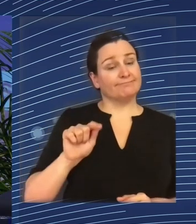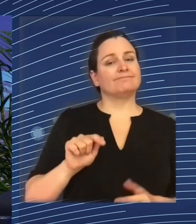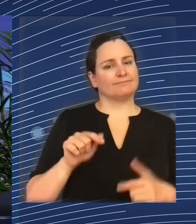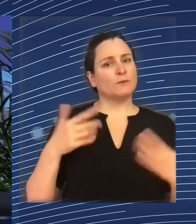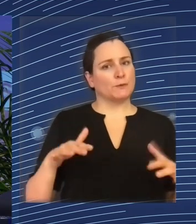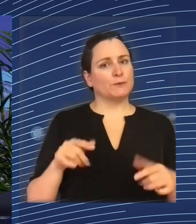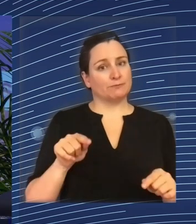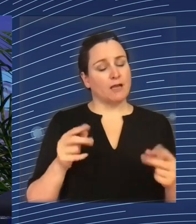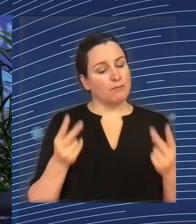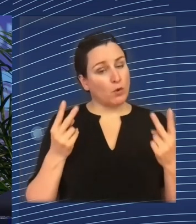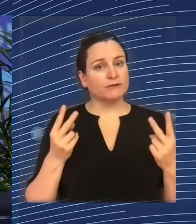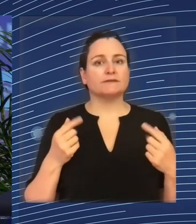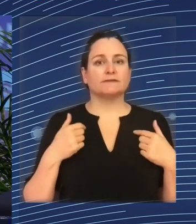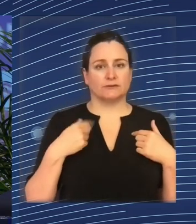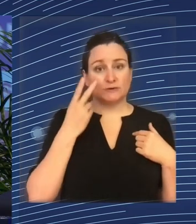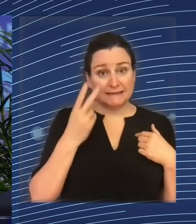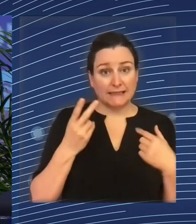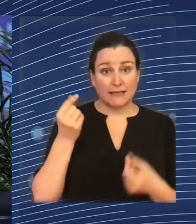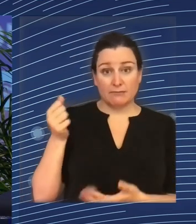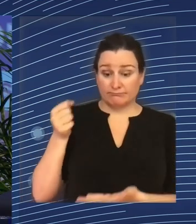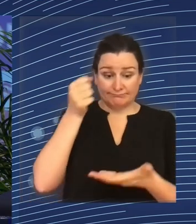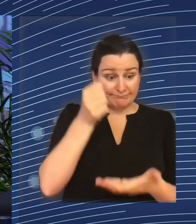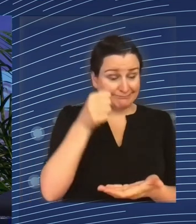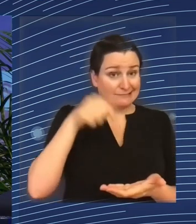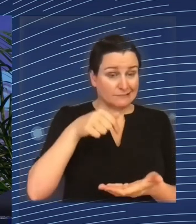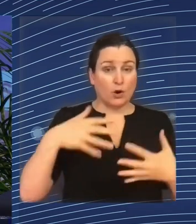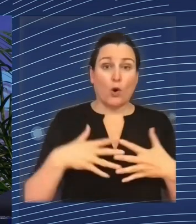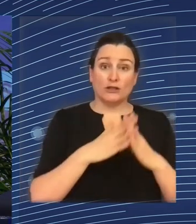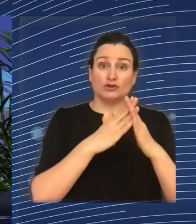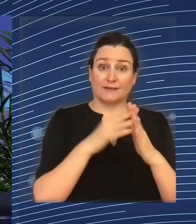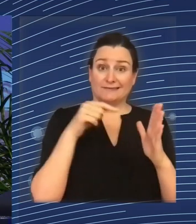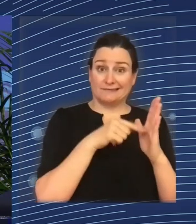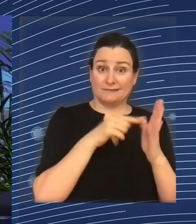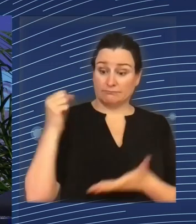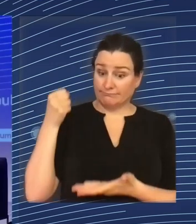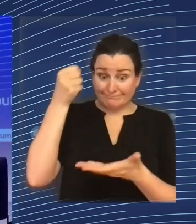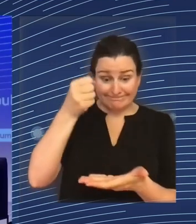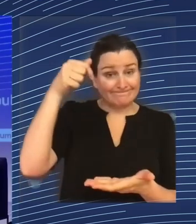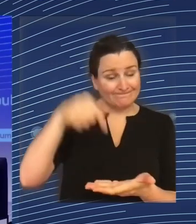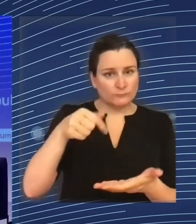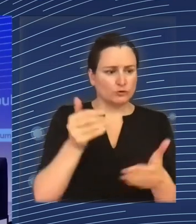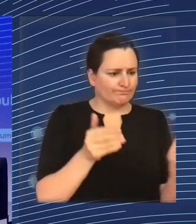our money and prioritize the use of our cohesion policy money. Mr. Sambu, briefly, please.